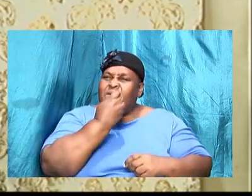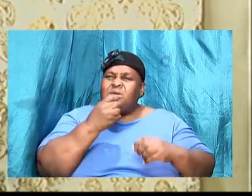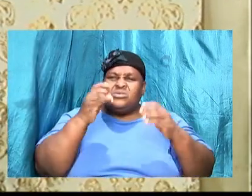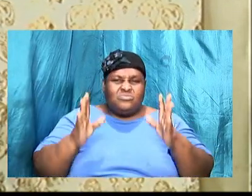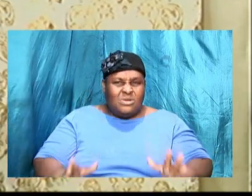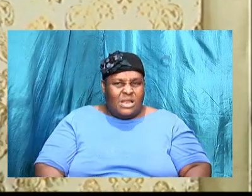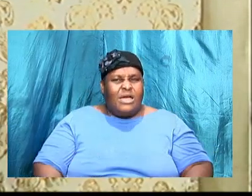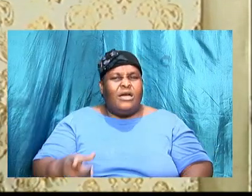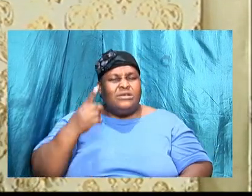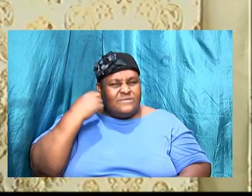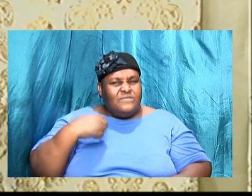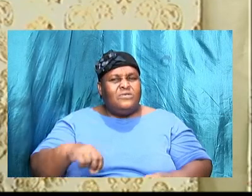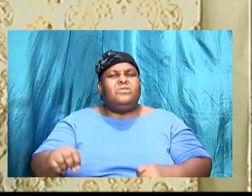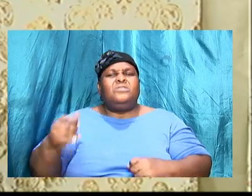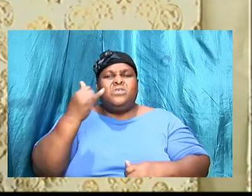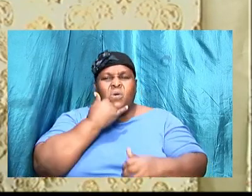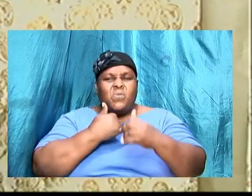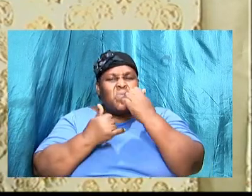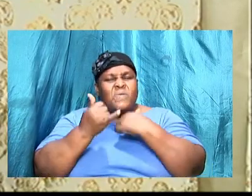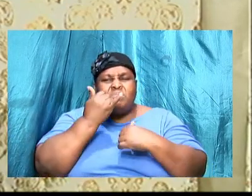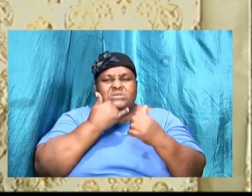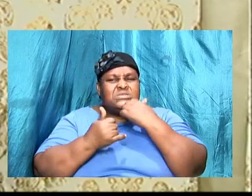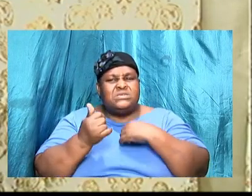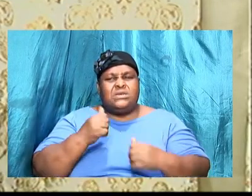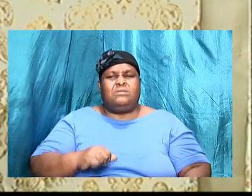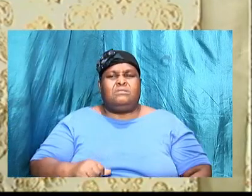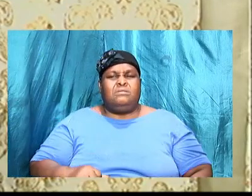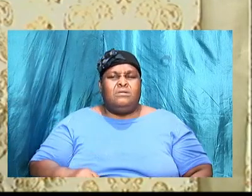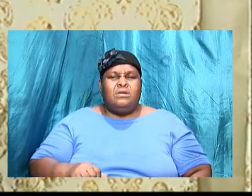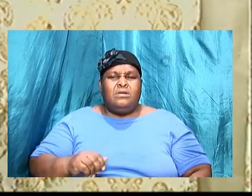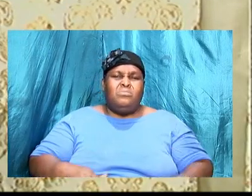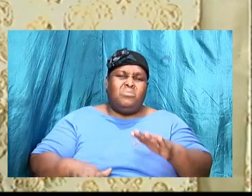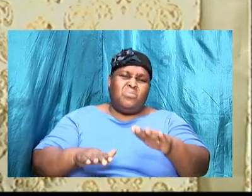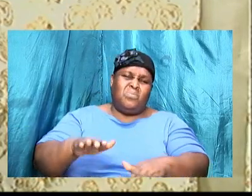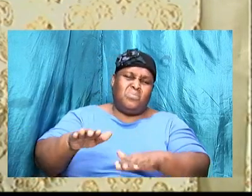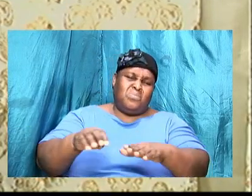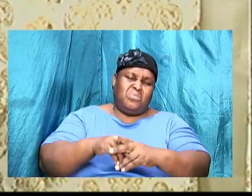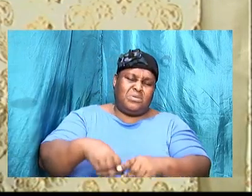them as a nation. They weren't walking in faith.